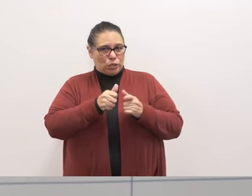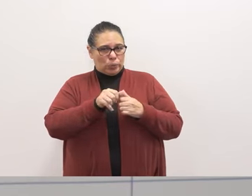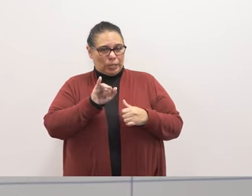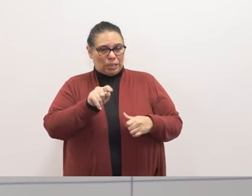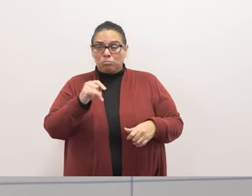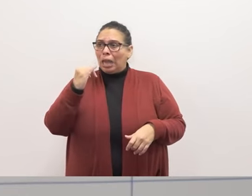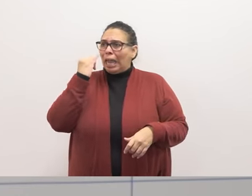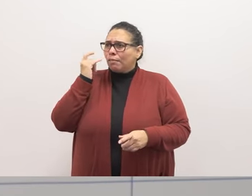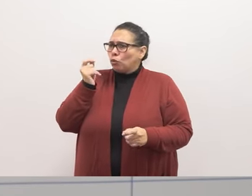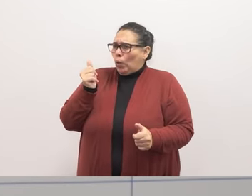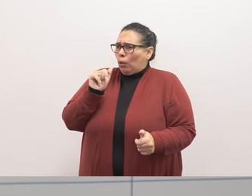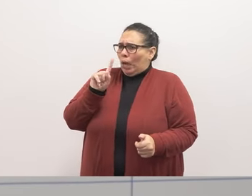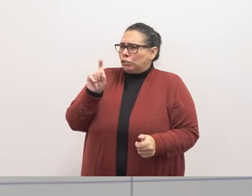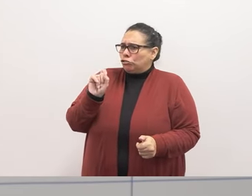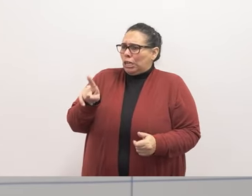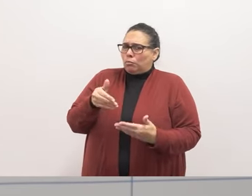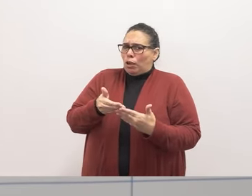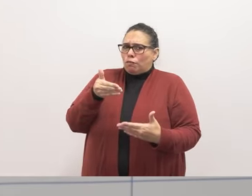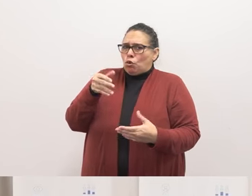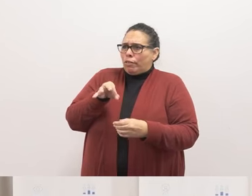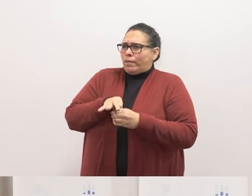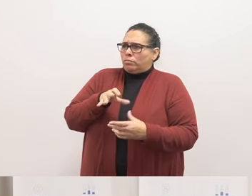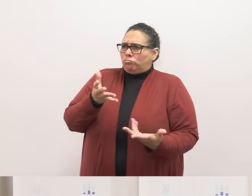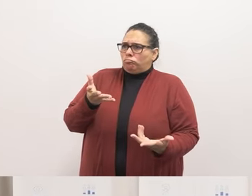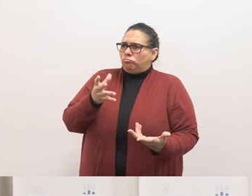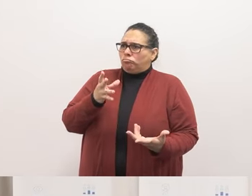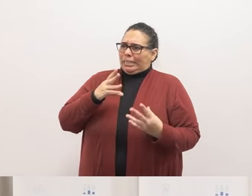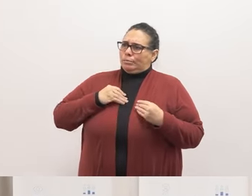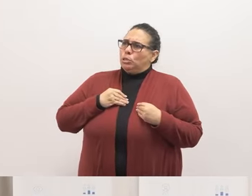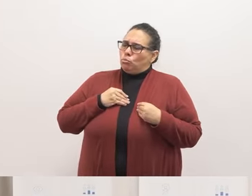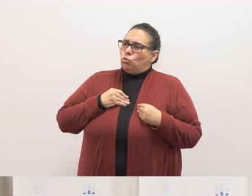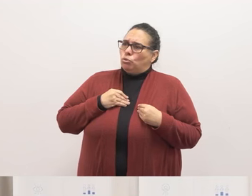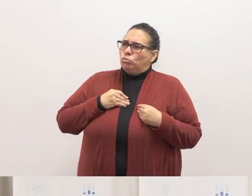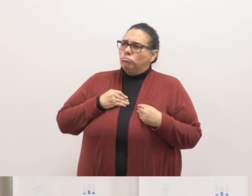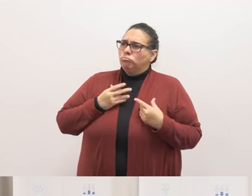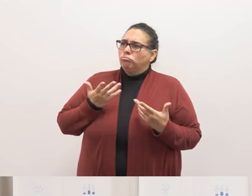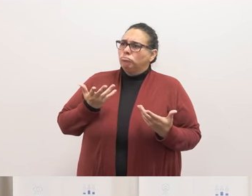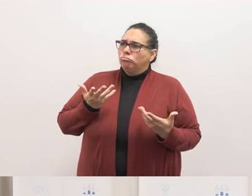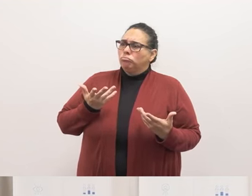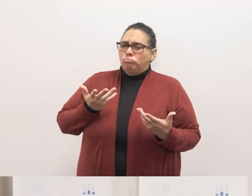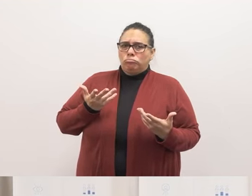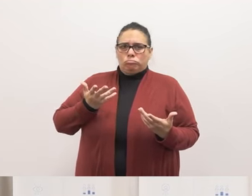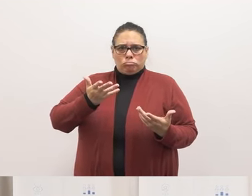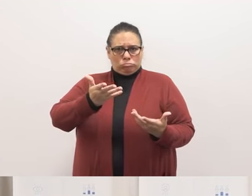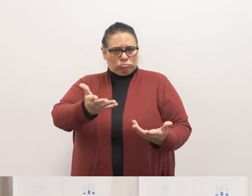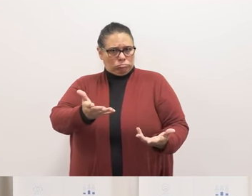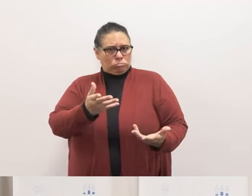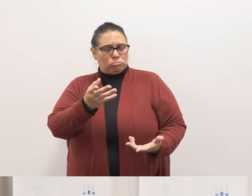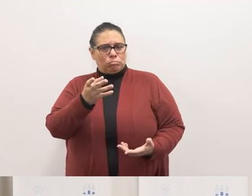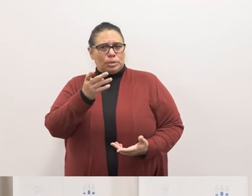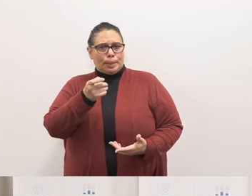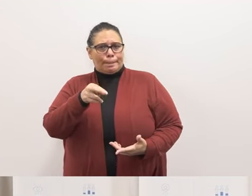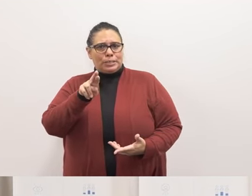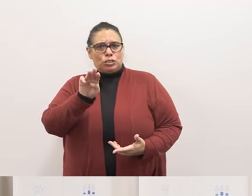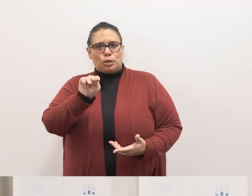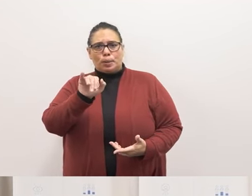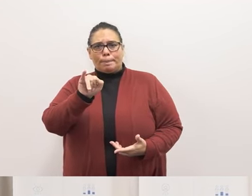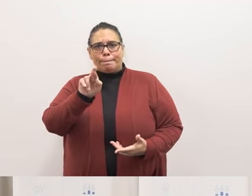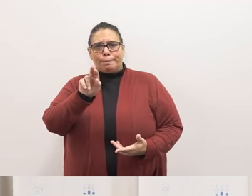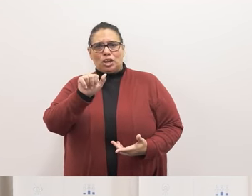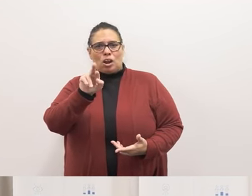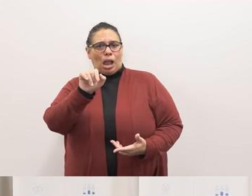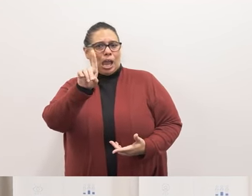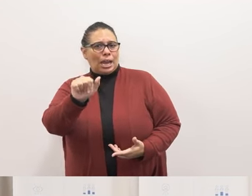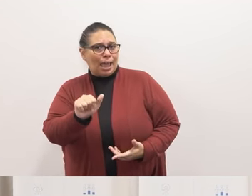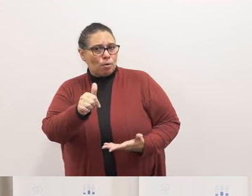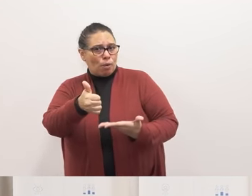a if she has a quick question before she votes that's that's acceptable i don't know okay mr mr miranda miranda will